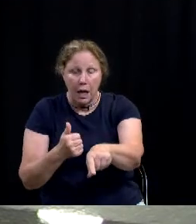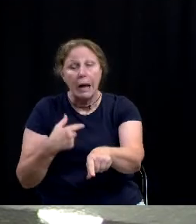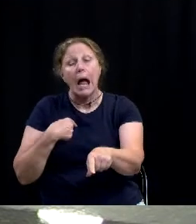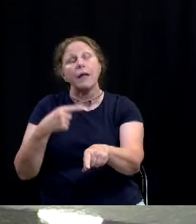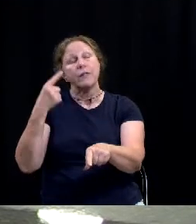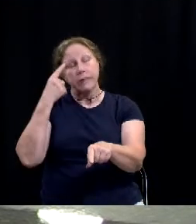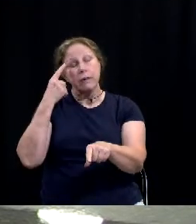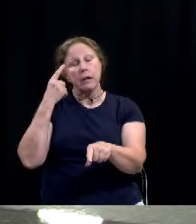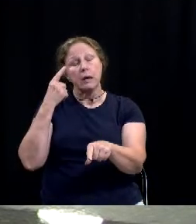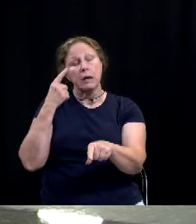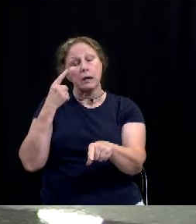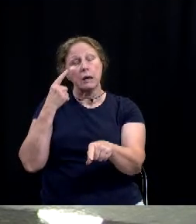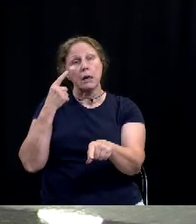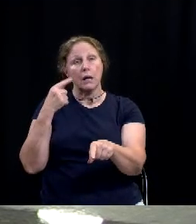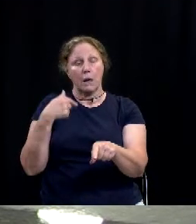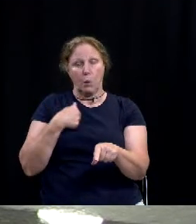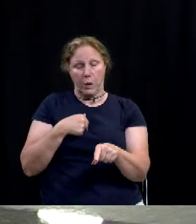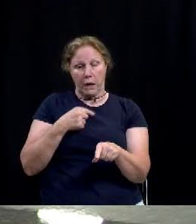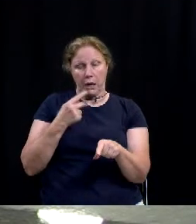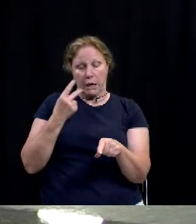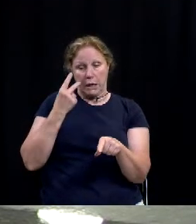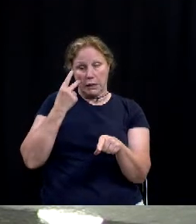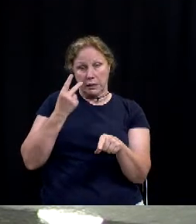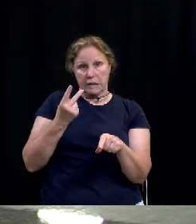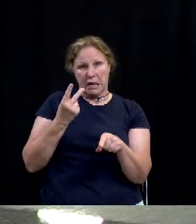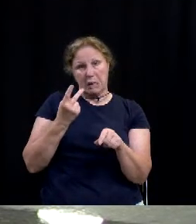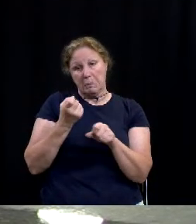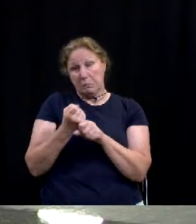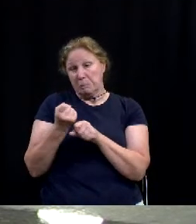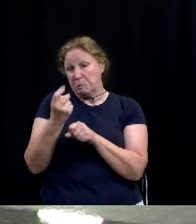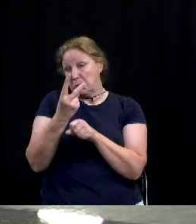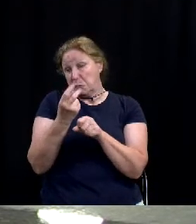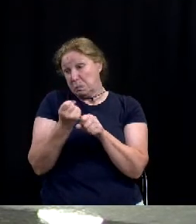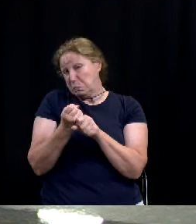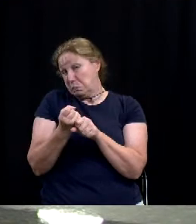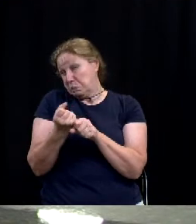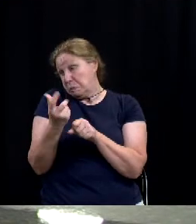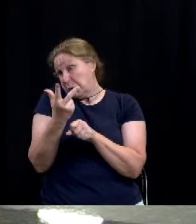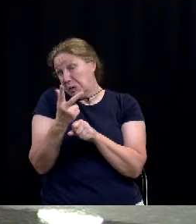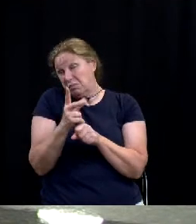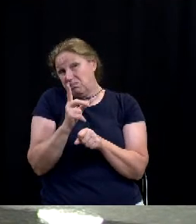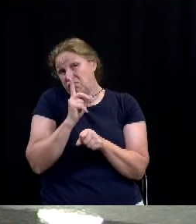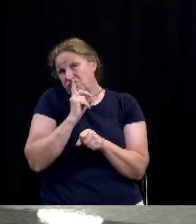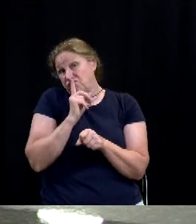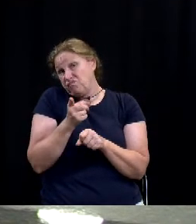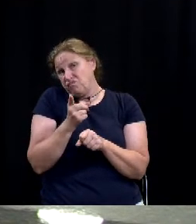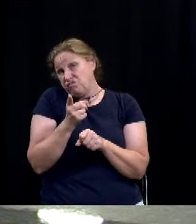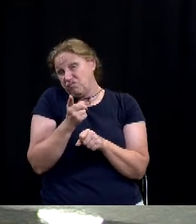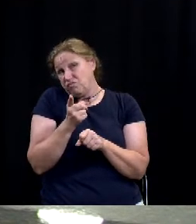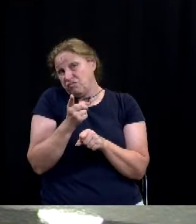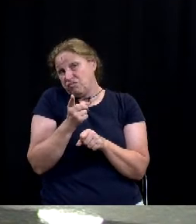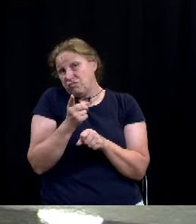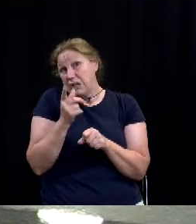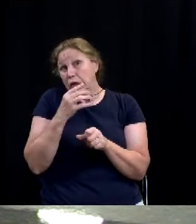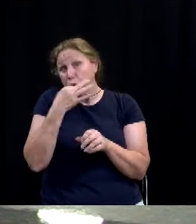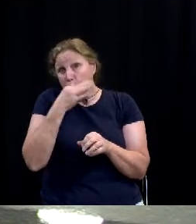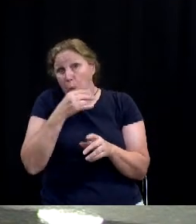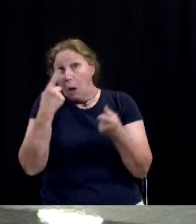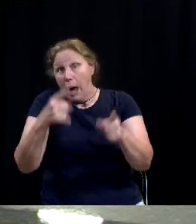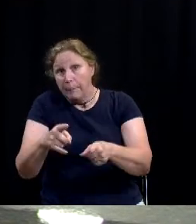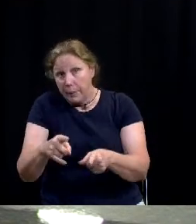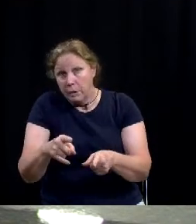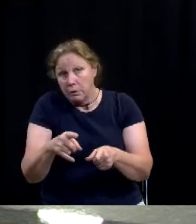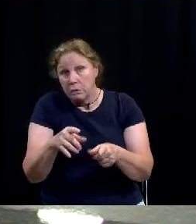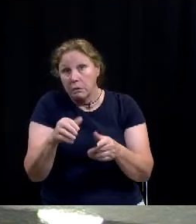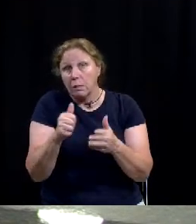it's something uh that we see in in the next few years for sure um that that we can actually see on the horizon uh without